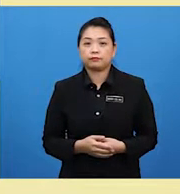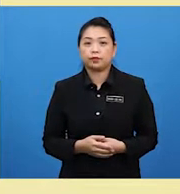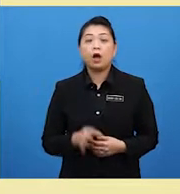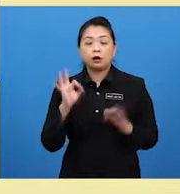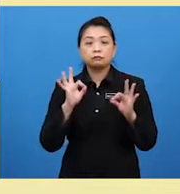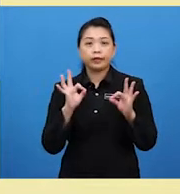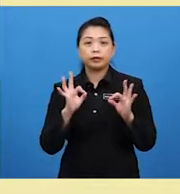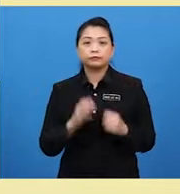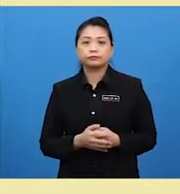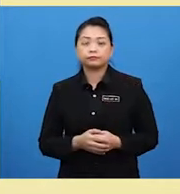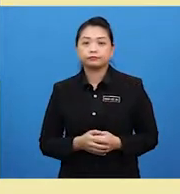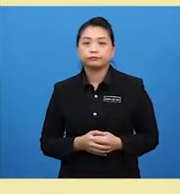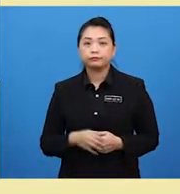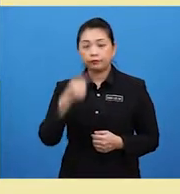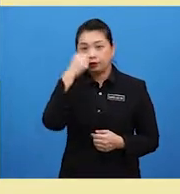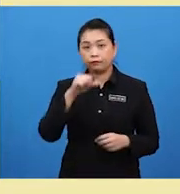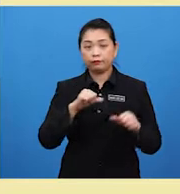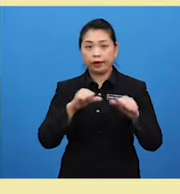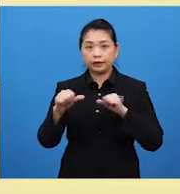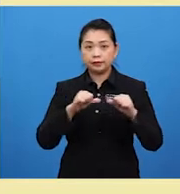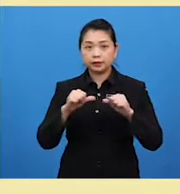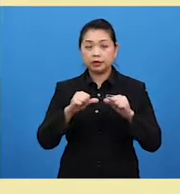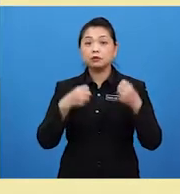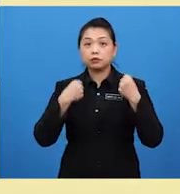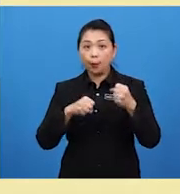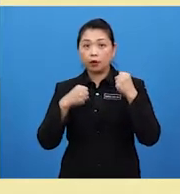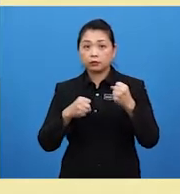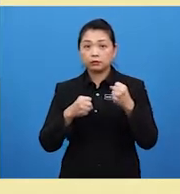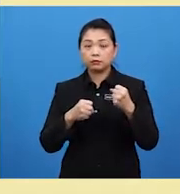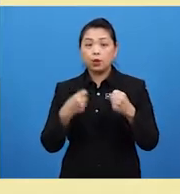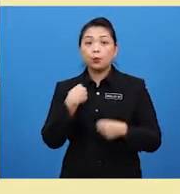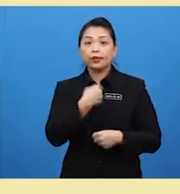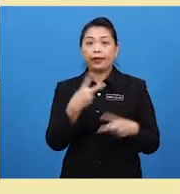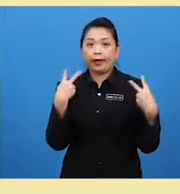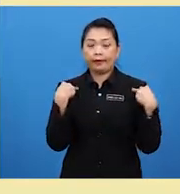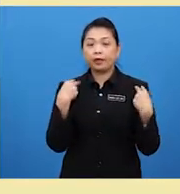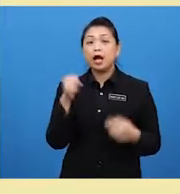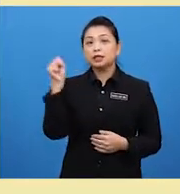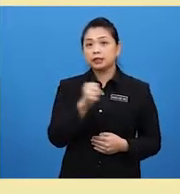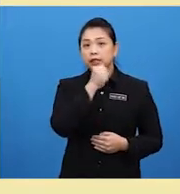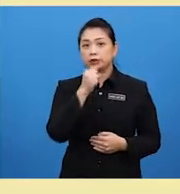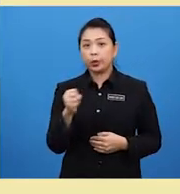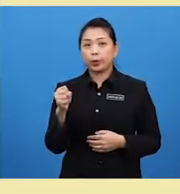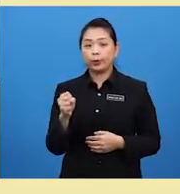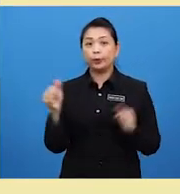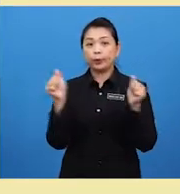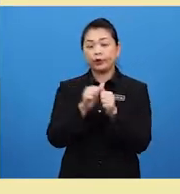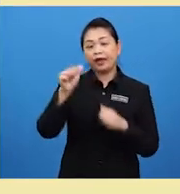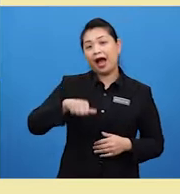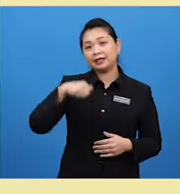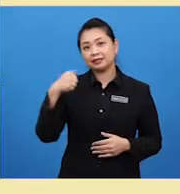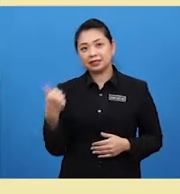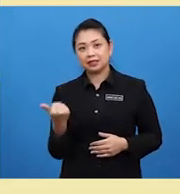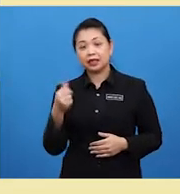Okay. For activities at the sports stadium. We have sing songs with other fans.